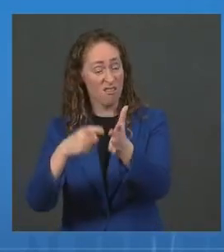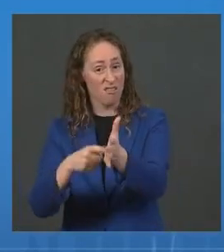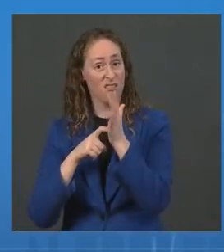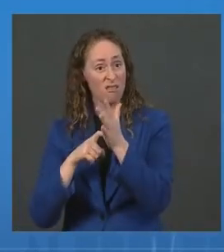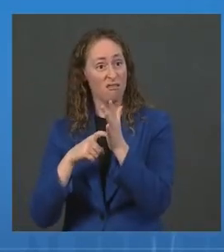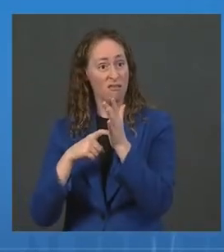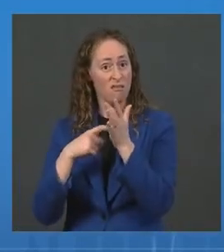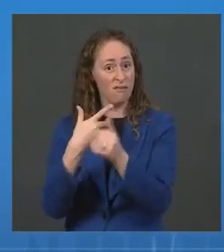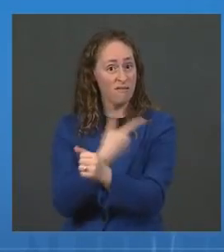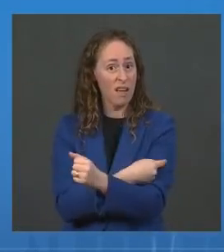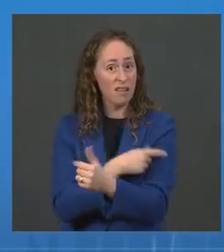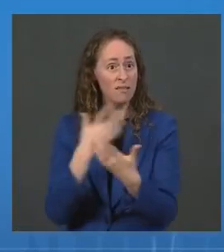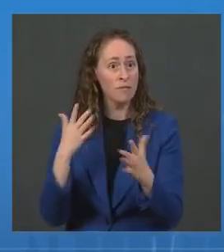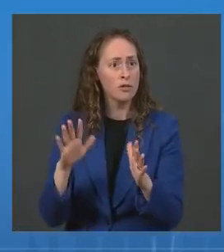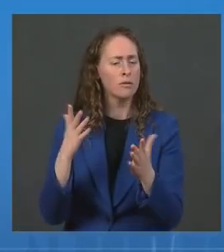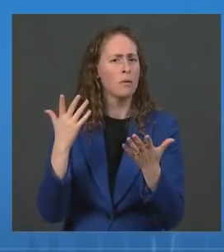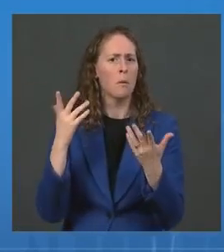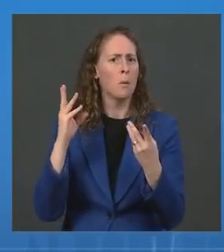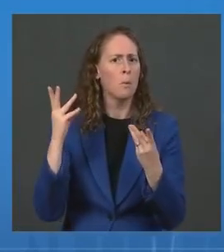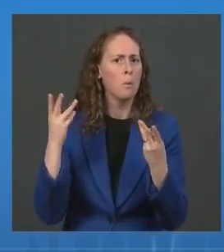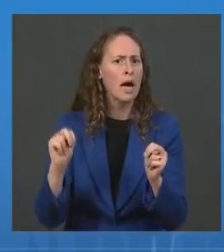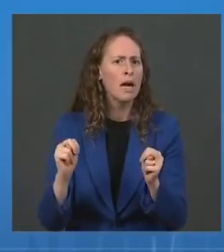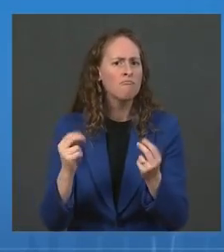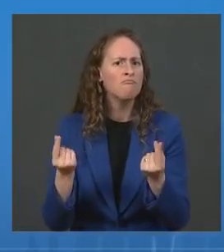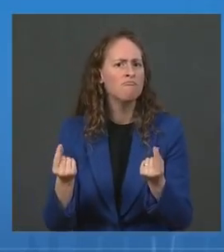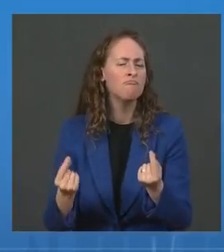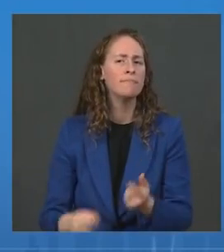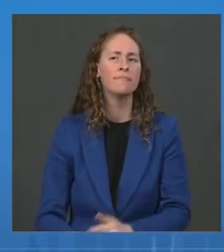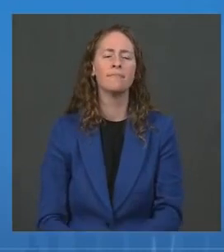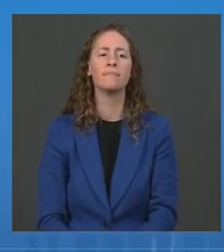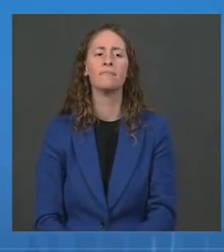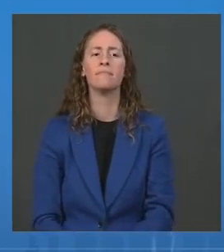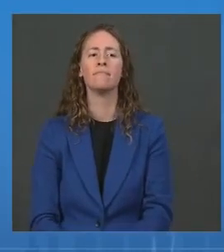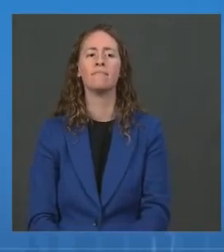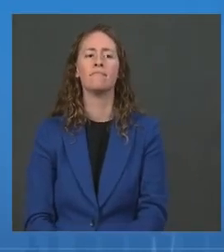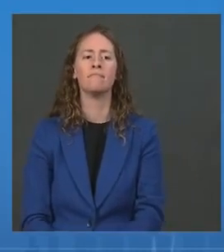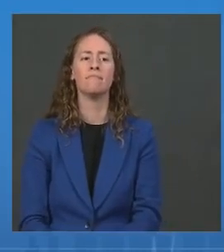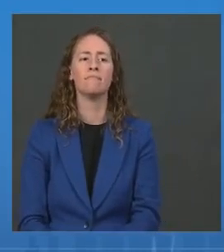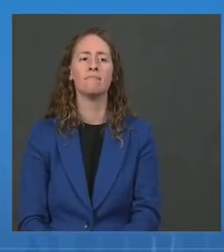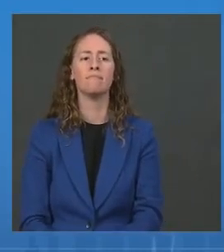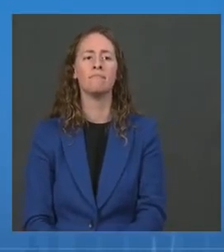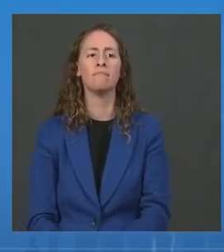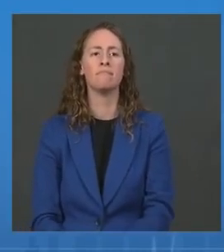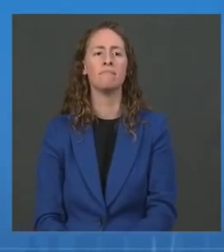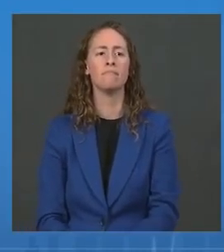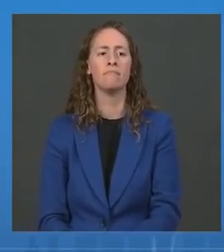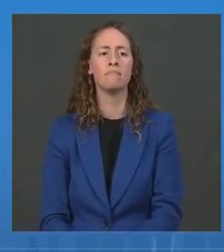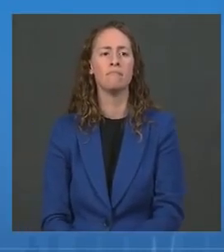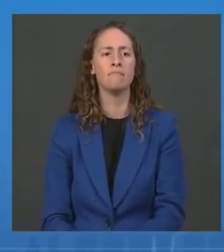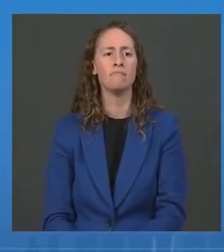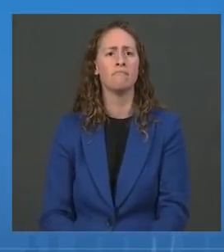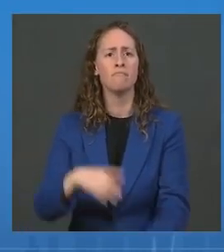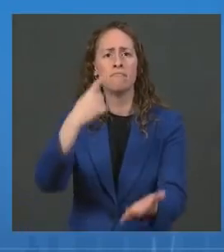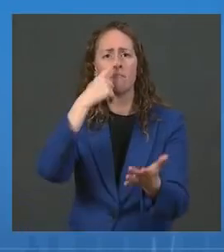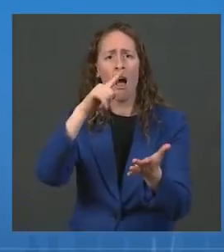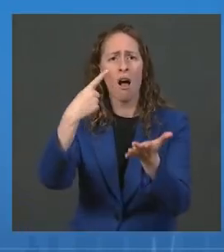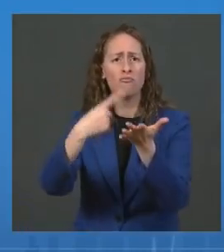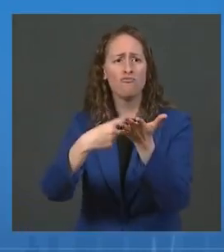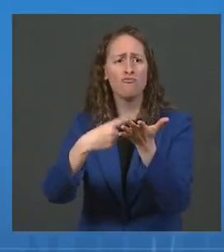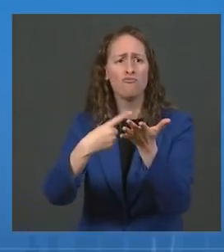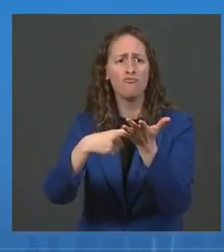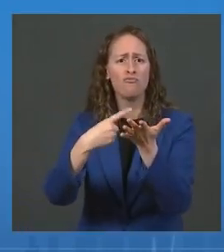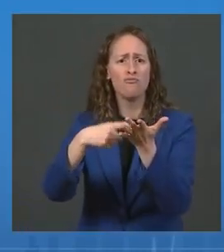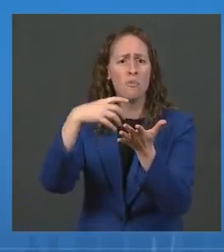question on the group that's 65 and older where vaccination rates are quite high, but obviously we want to drive them even higher? Dr. Murphy?